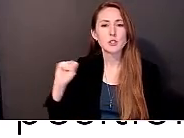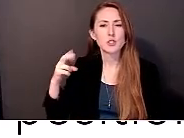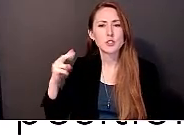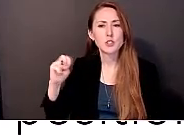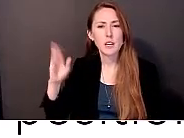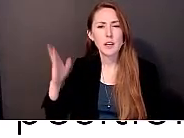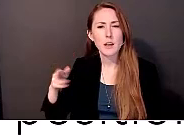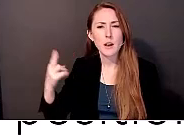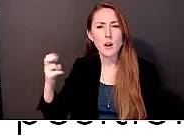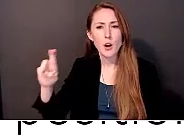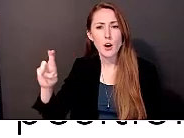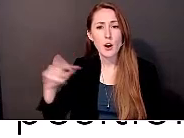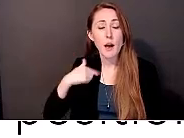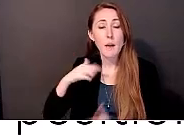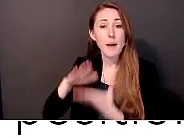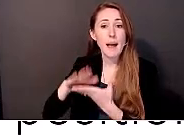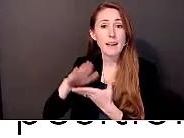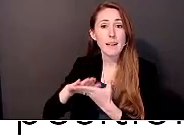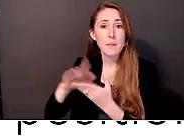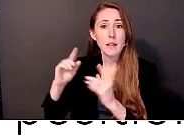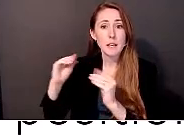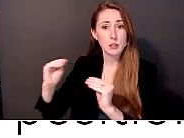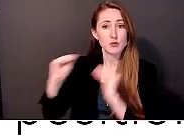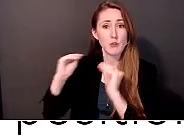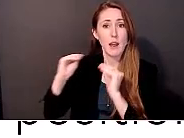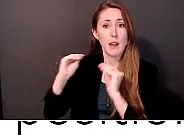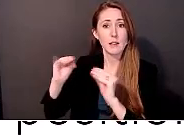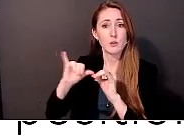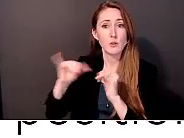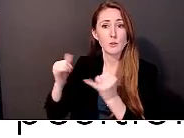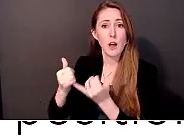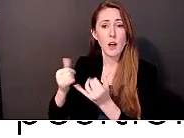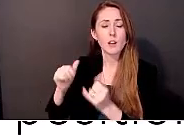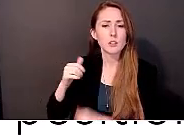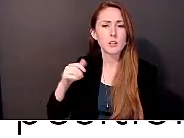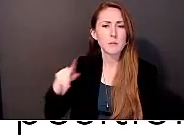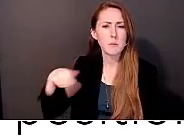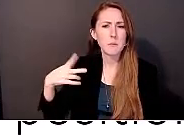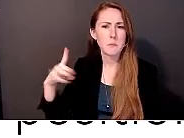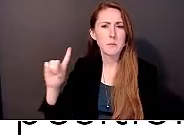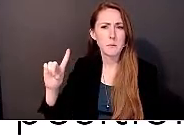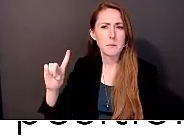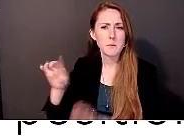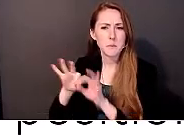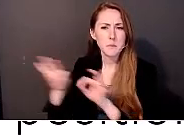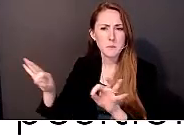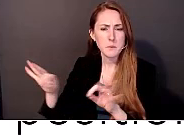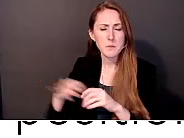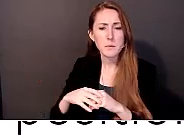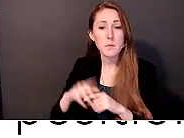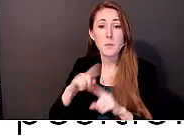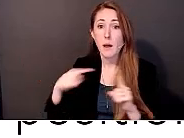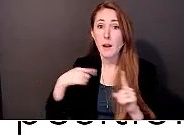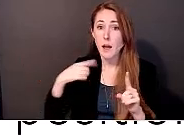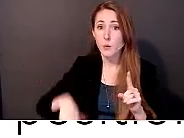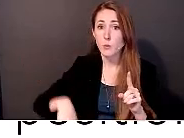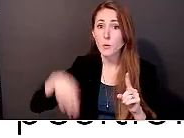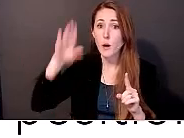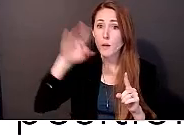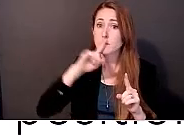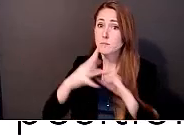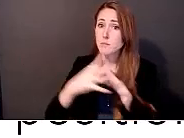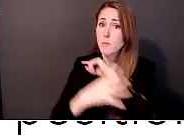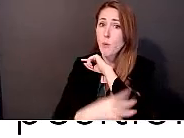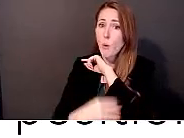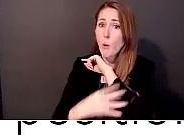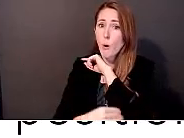academically trained in sociology with a doctorate degree, but I grew up pretty poor in the Inland